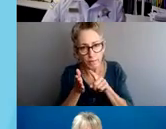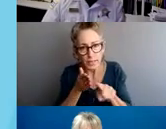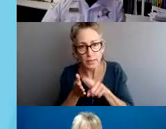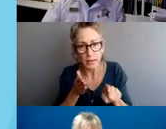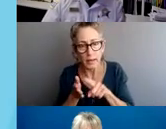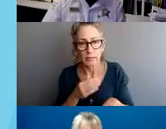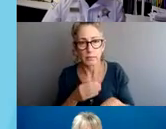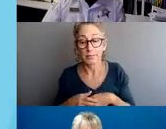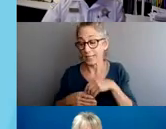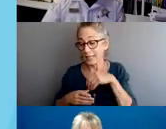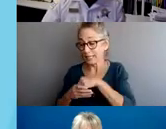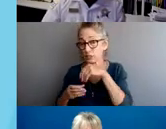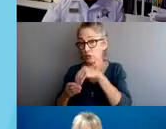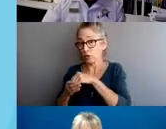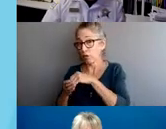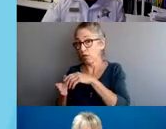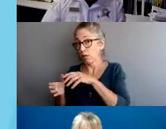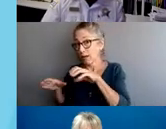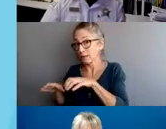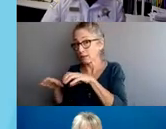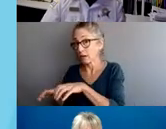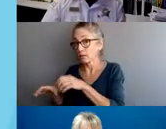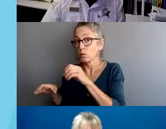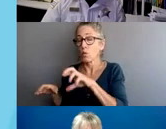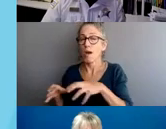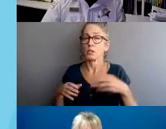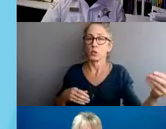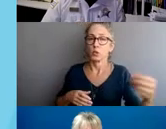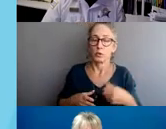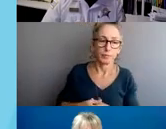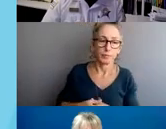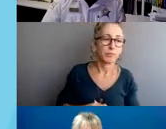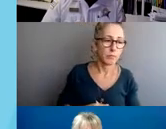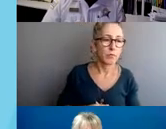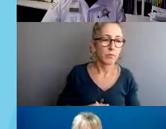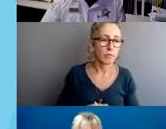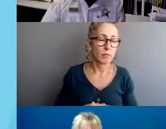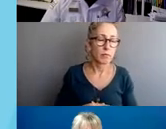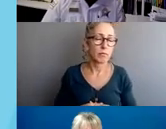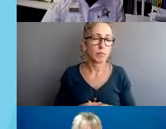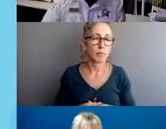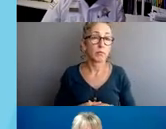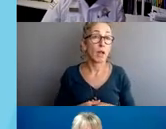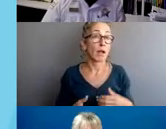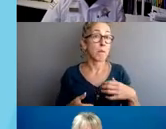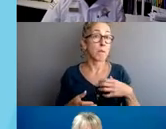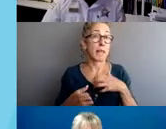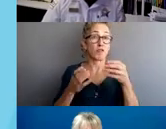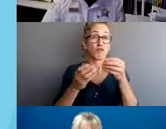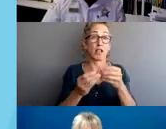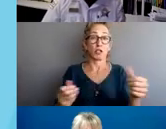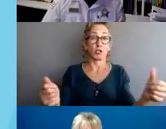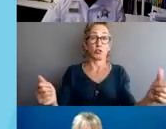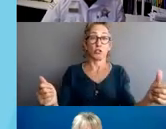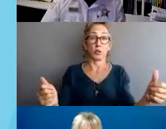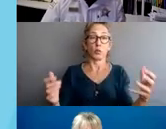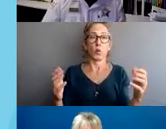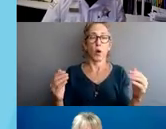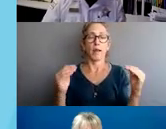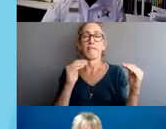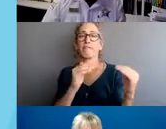internal or external sources. Resolution of complaints through a fair and prompt investigative process